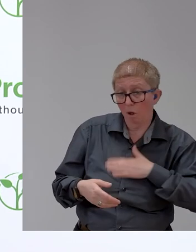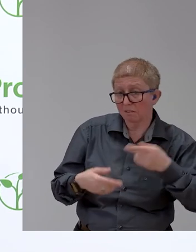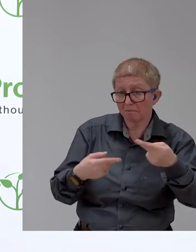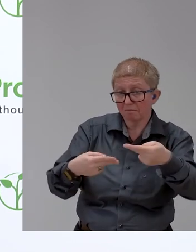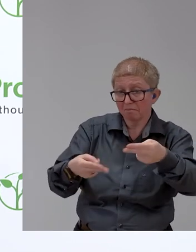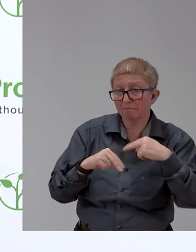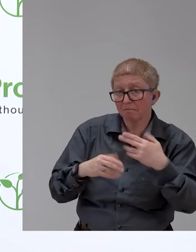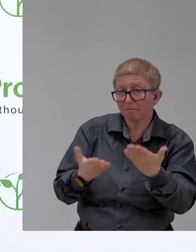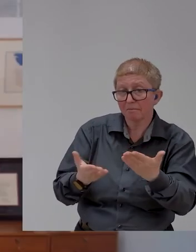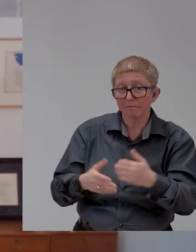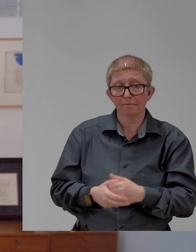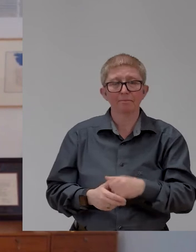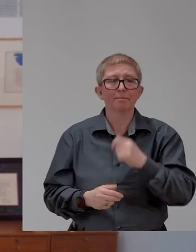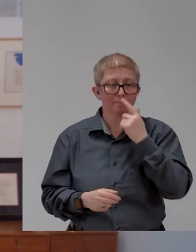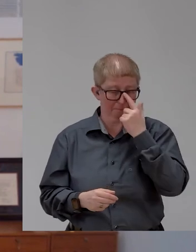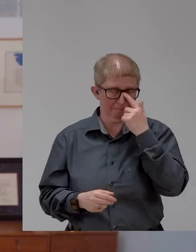Certainly.